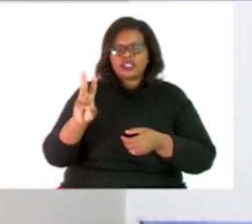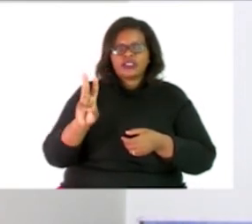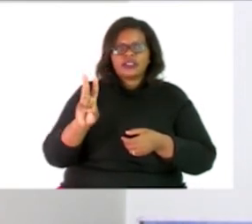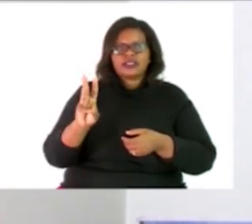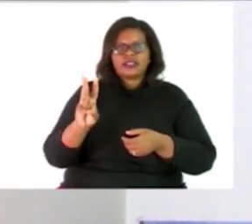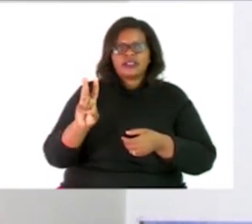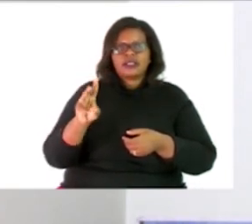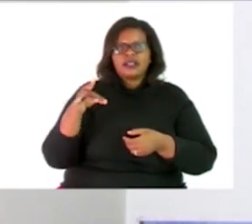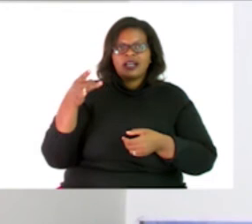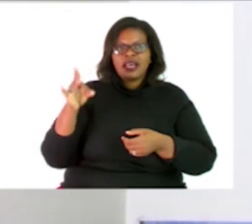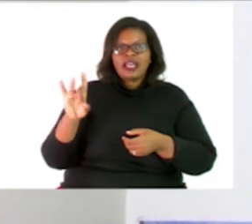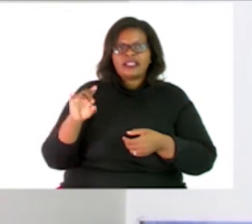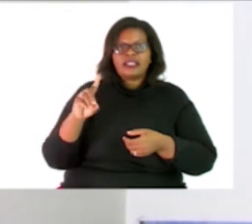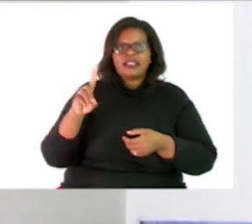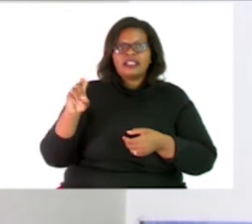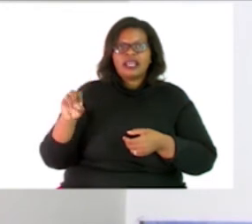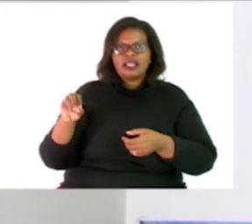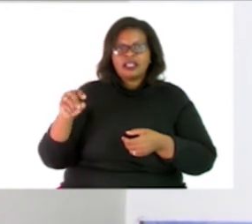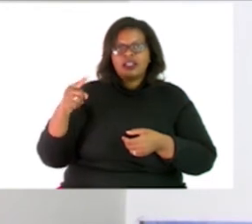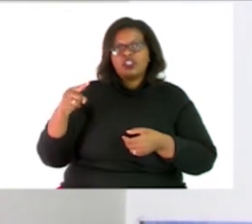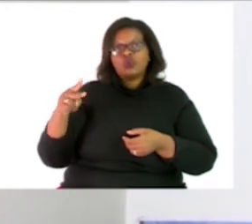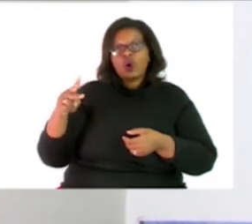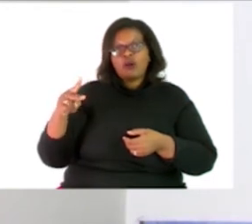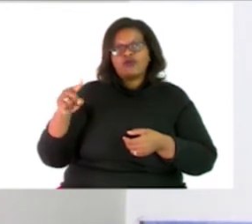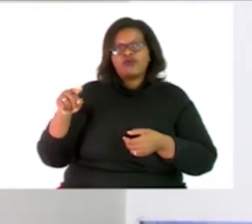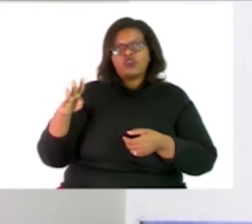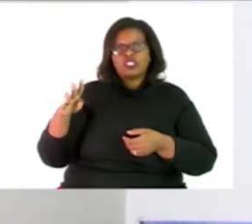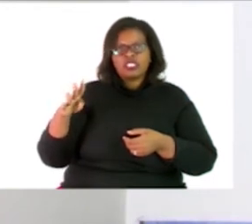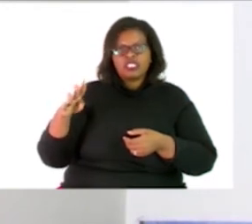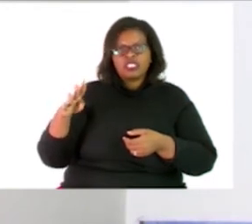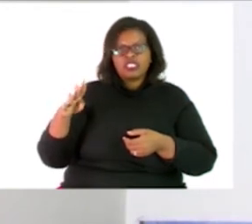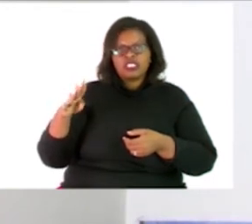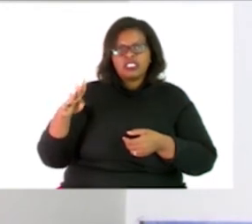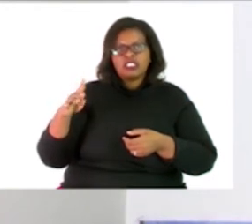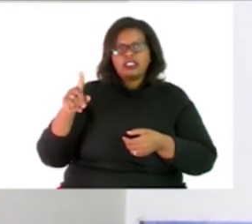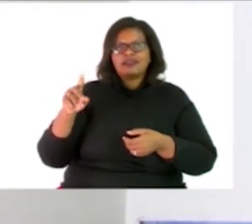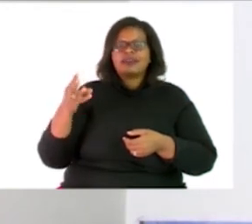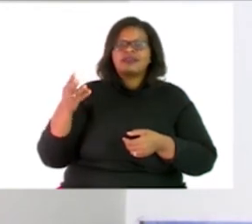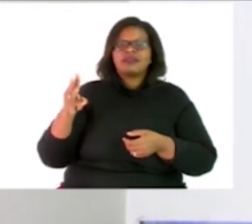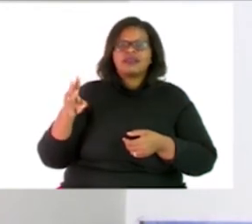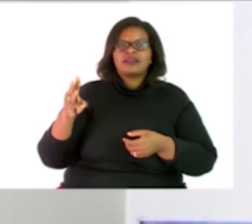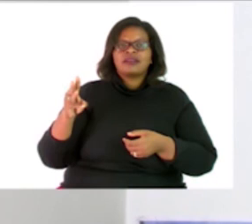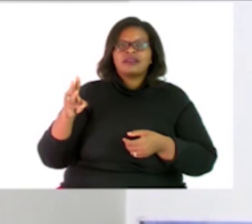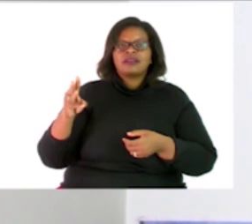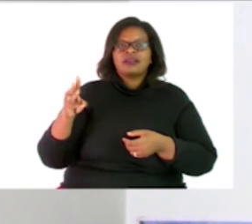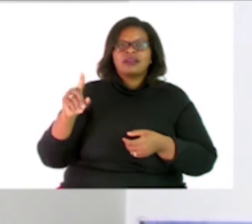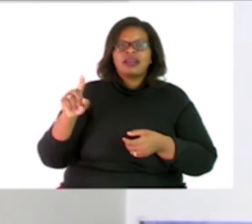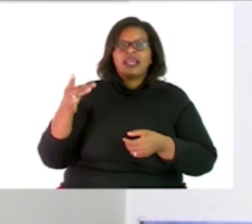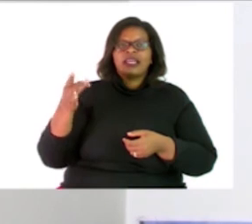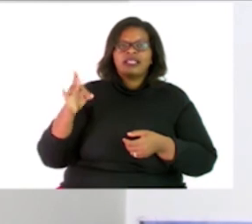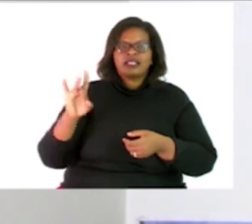8 10 12 12 14 16